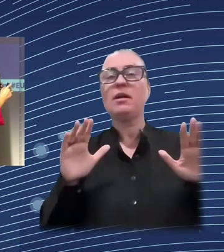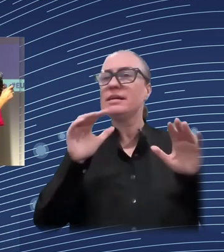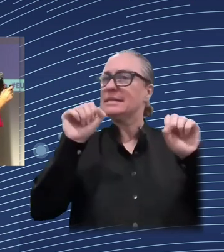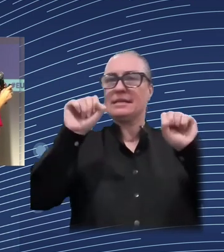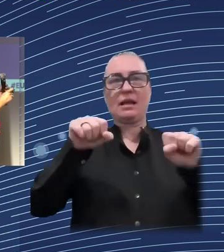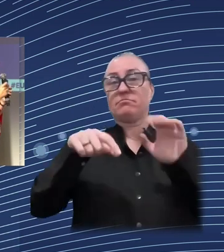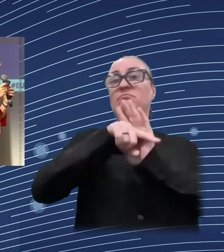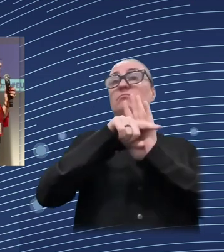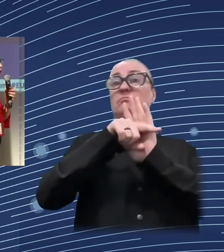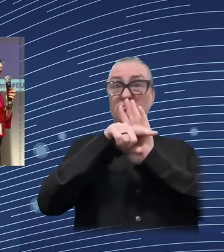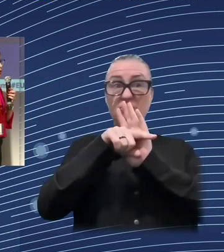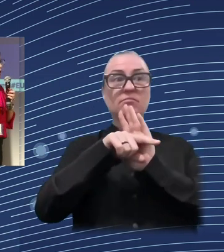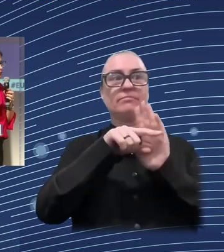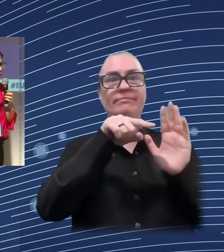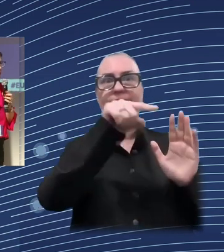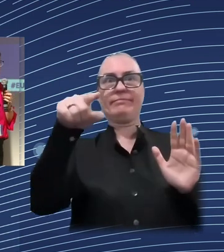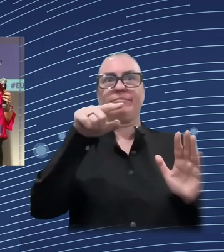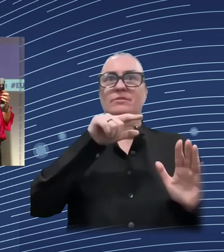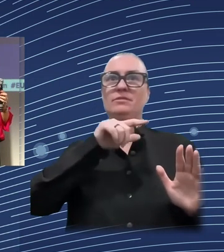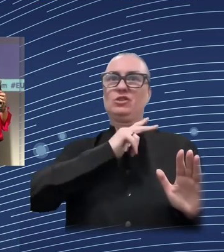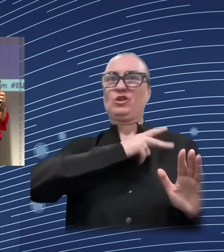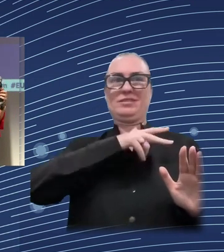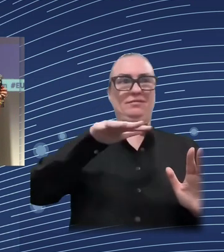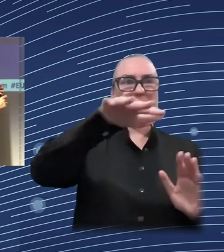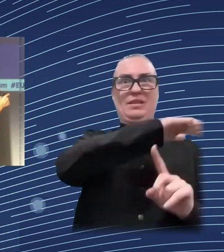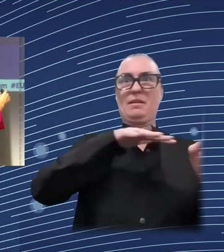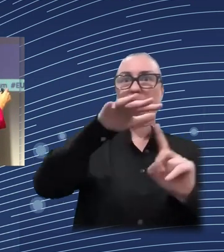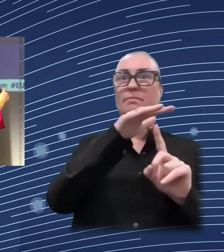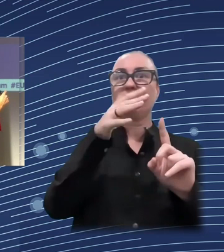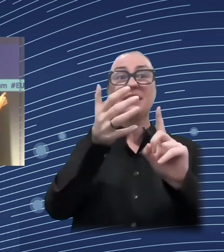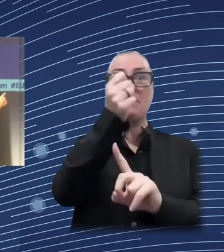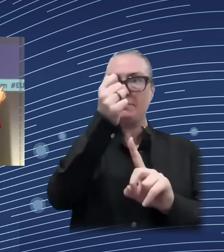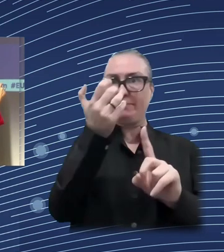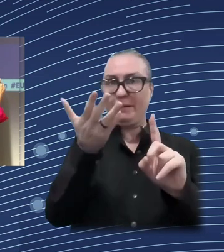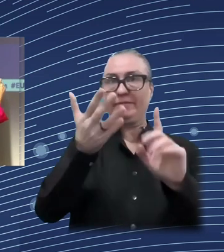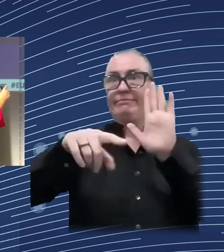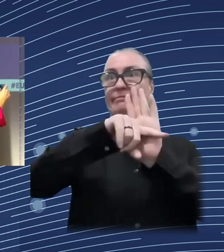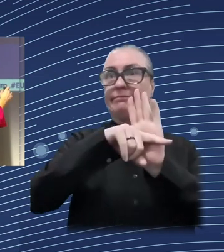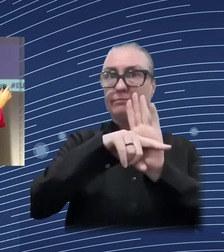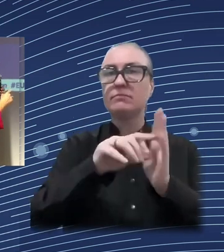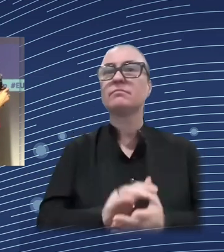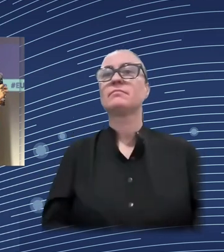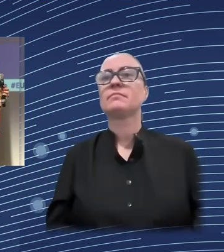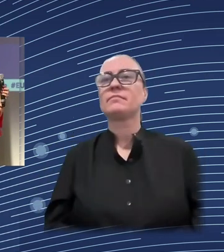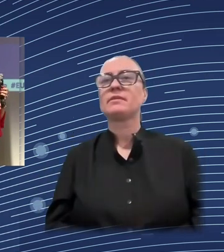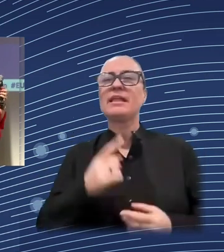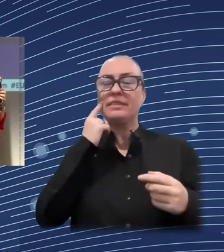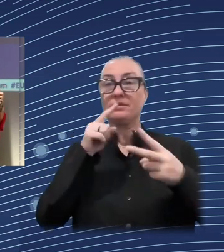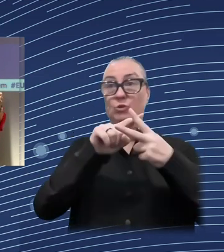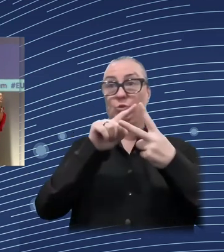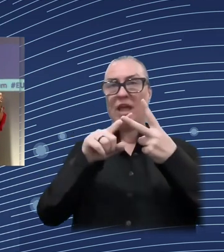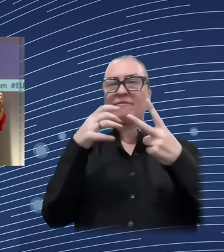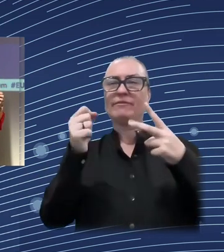course, that there is the typical tools of the welfare state. So, here we go back to really to investment and social